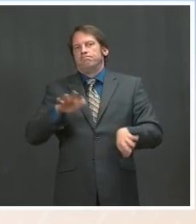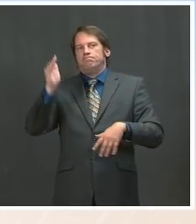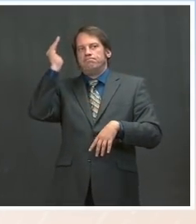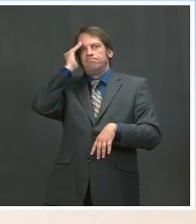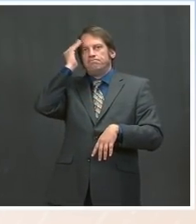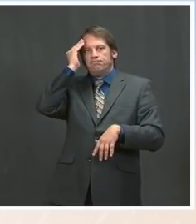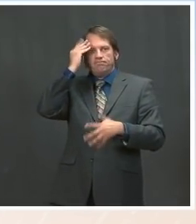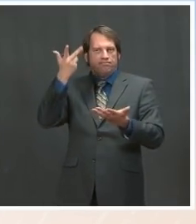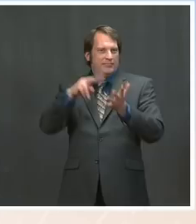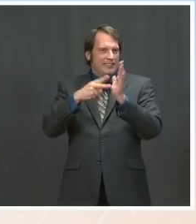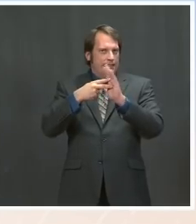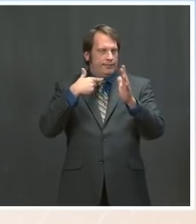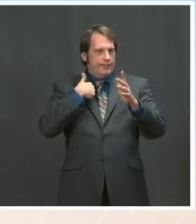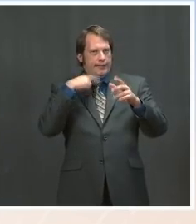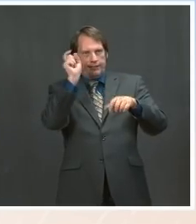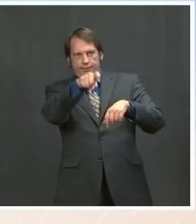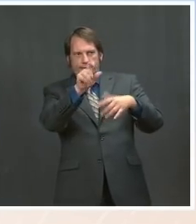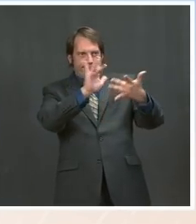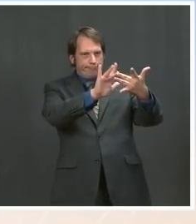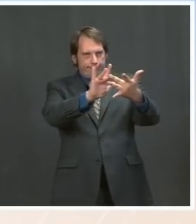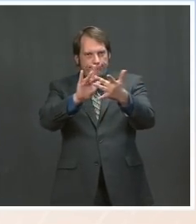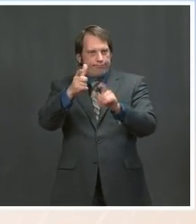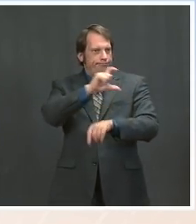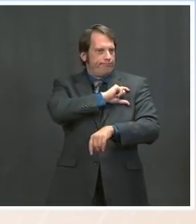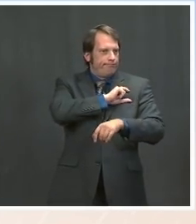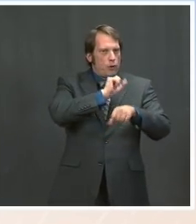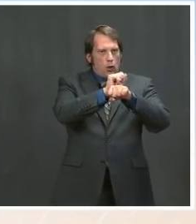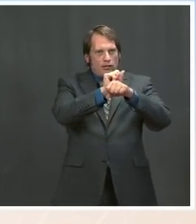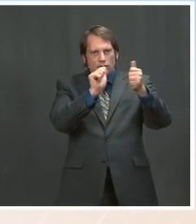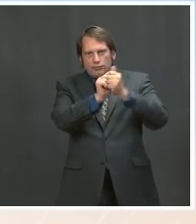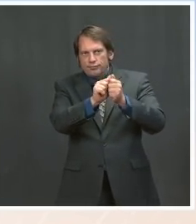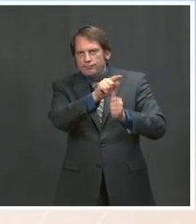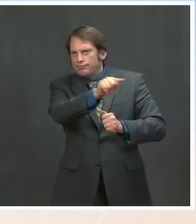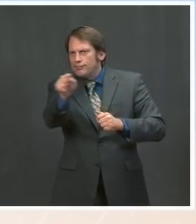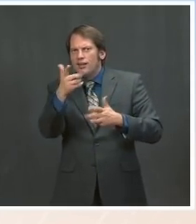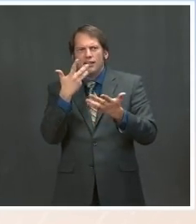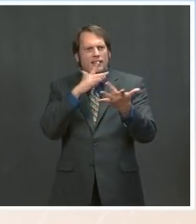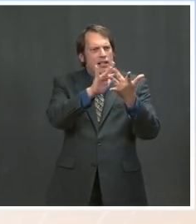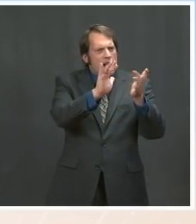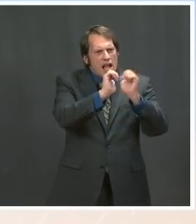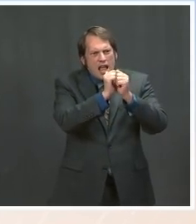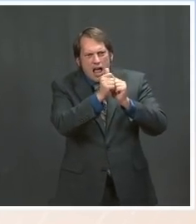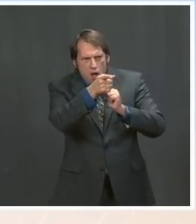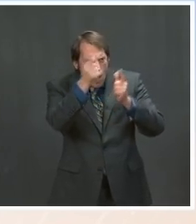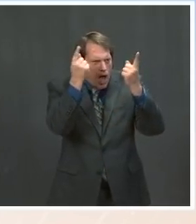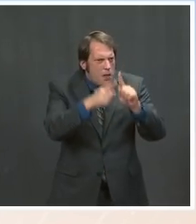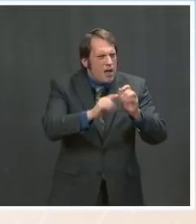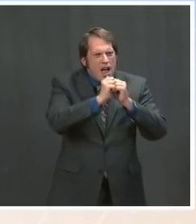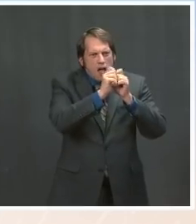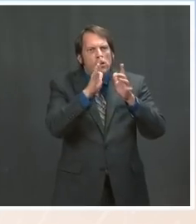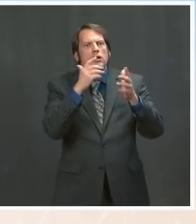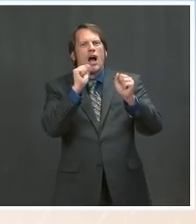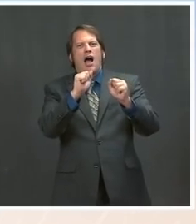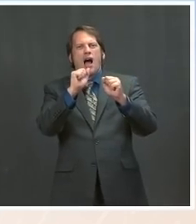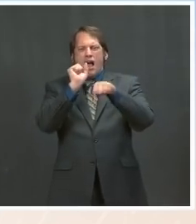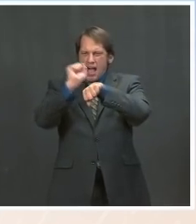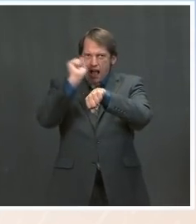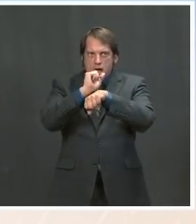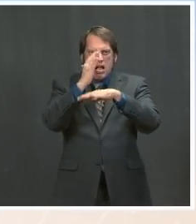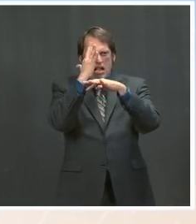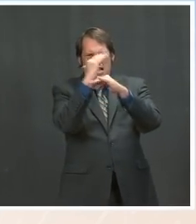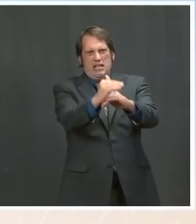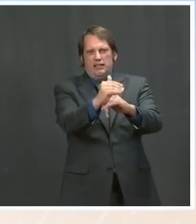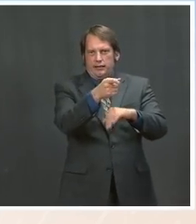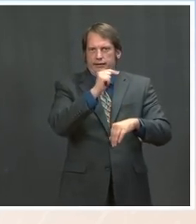overseeing and cracking down where this has come up. I don't have a number or percentage or data to give you on how expansive this is. I mean,